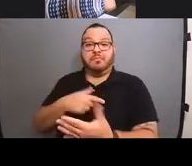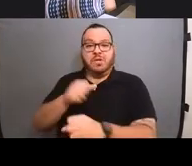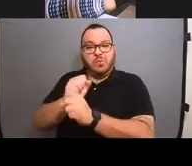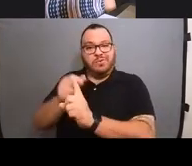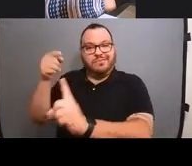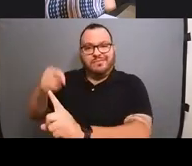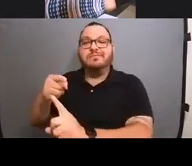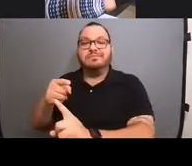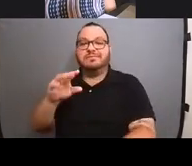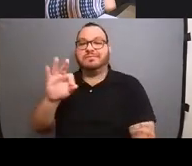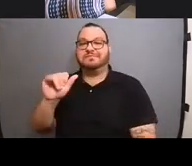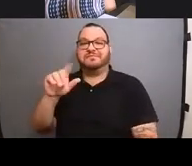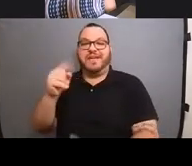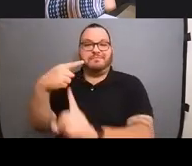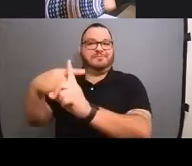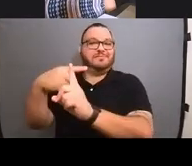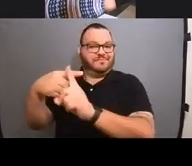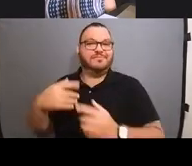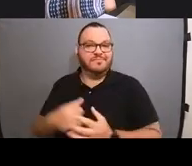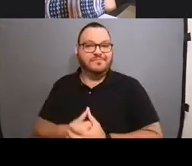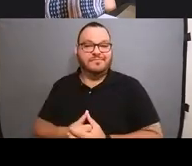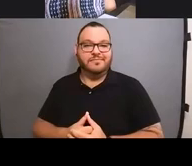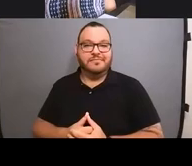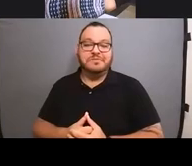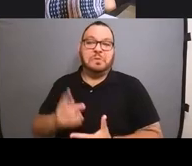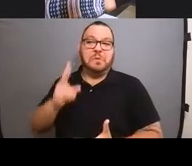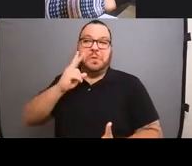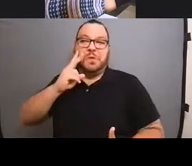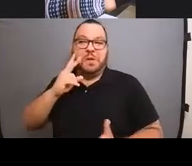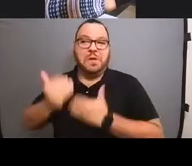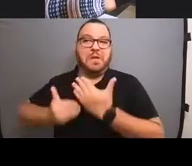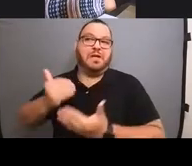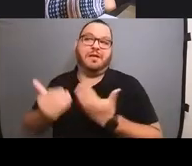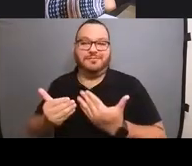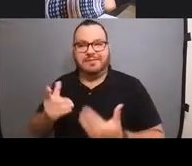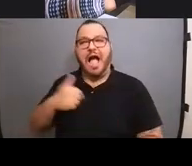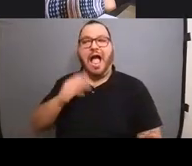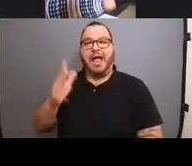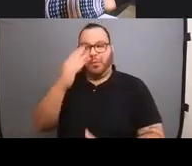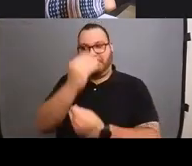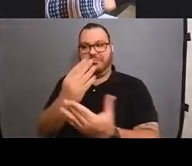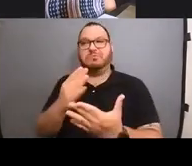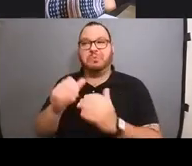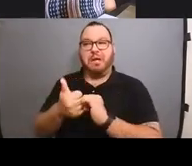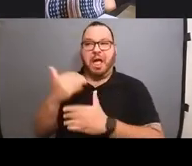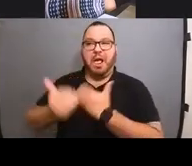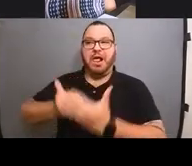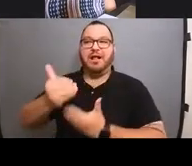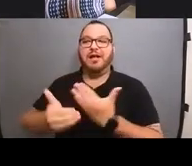positive. So we'll have to see how that goes. I'll keep you updated on that as it goes on.